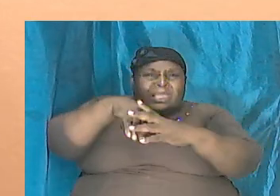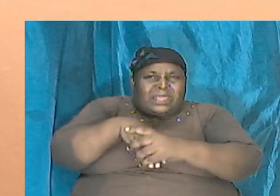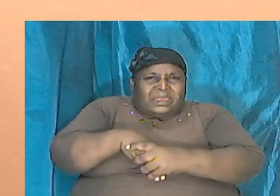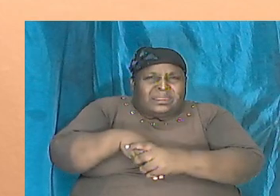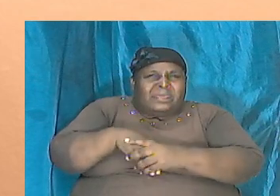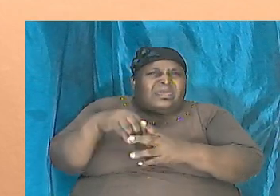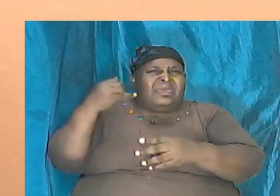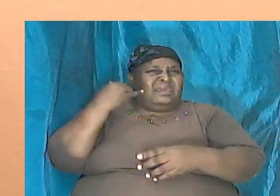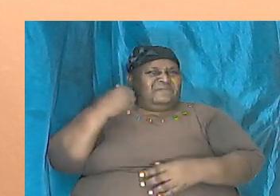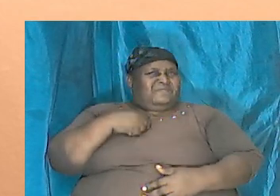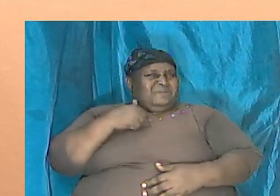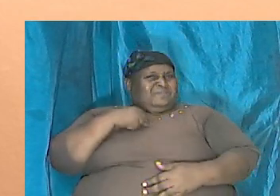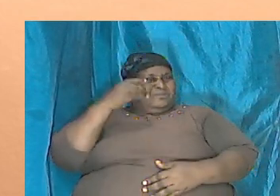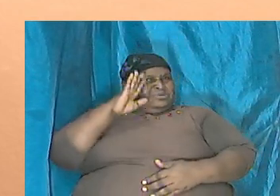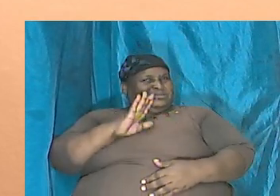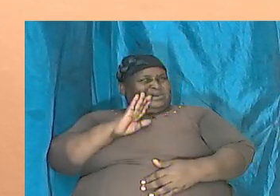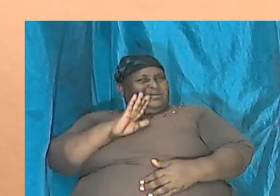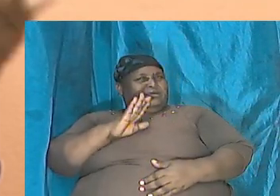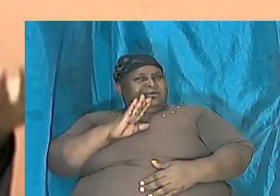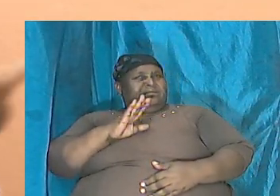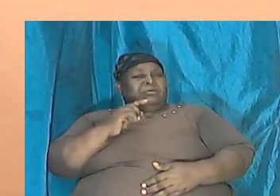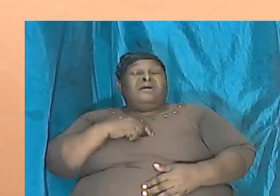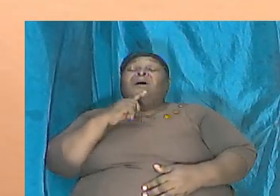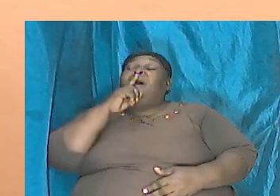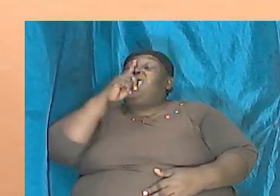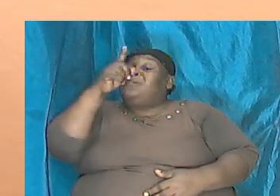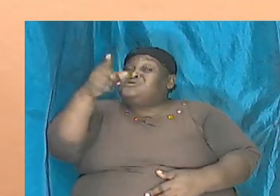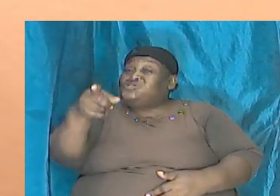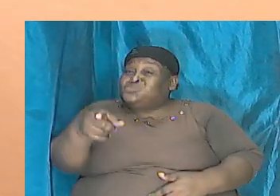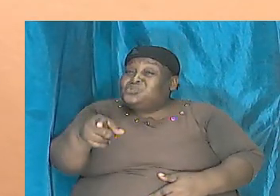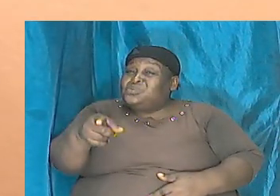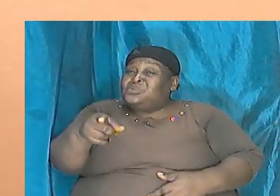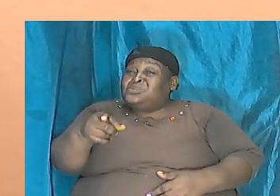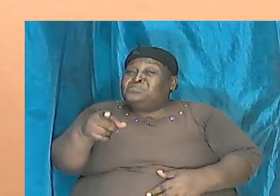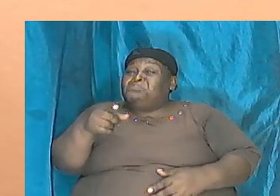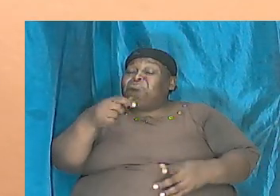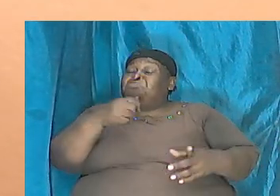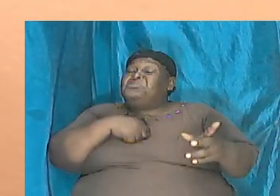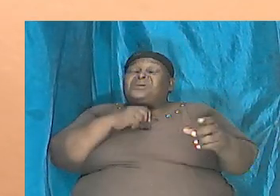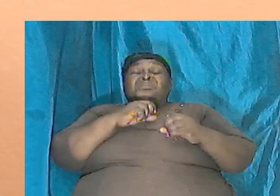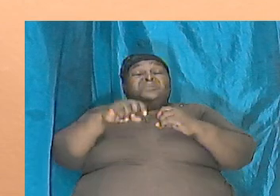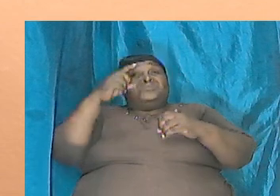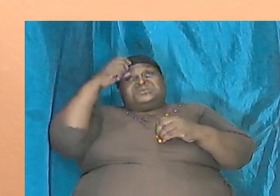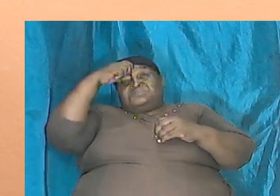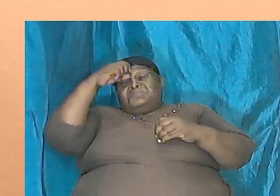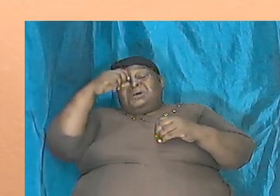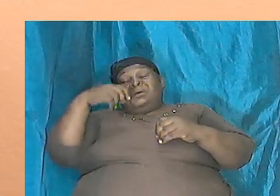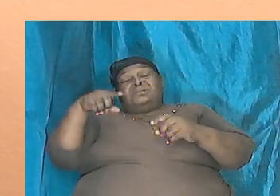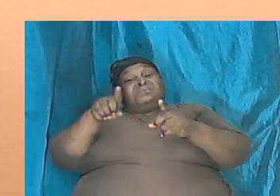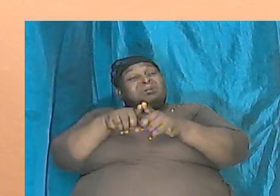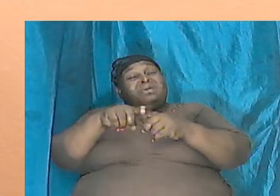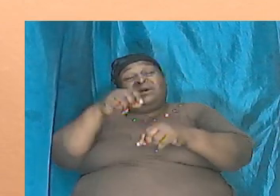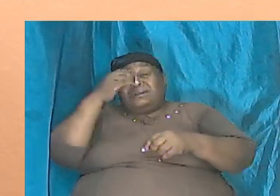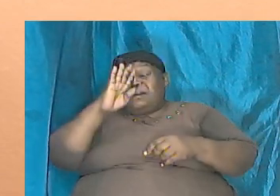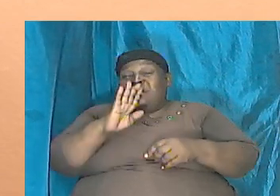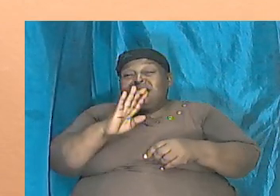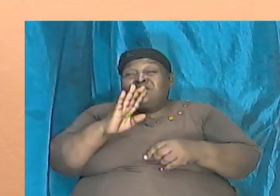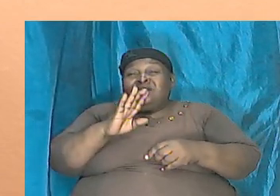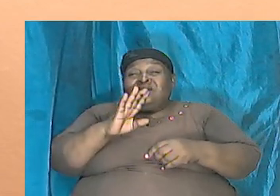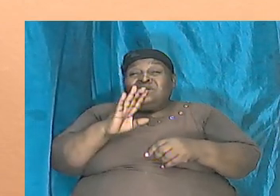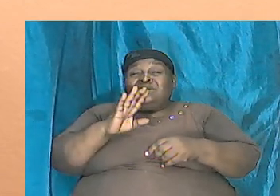was God and I am sure that I am not smart like God if the dinosaur is small